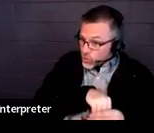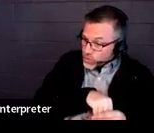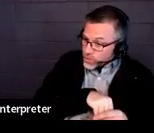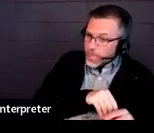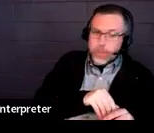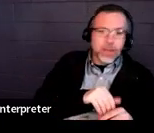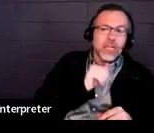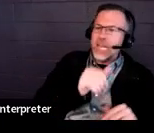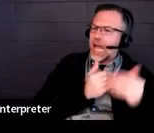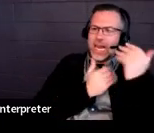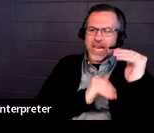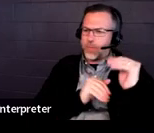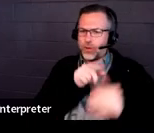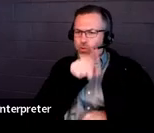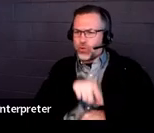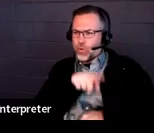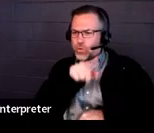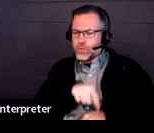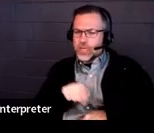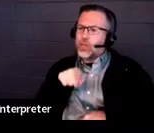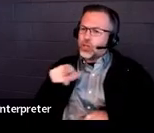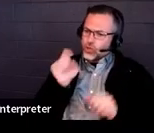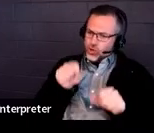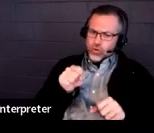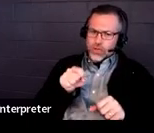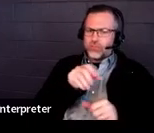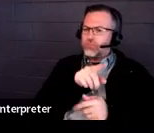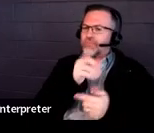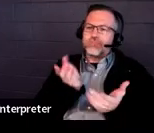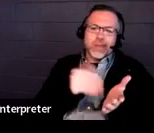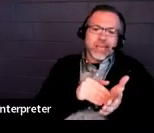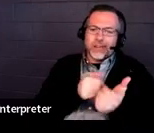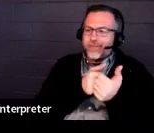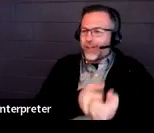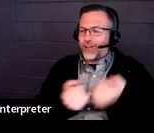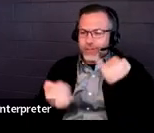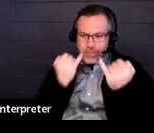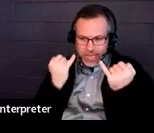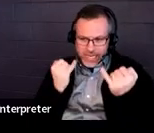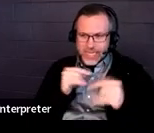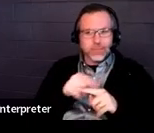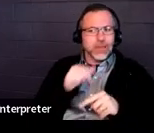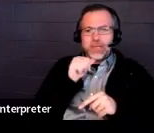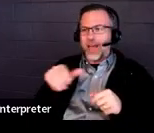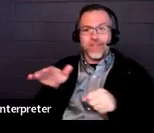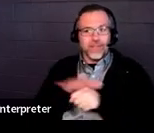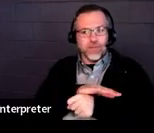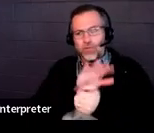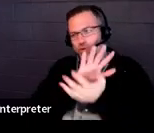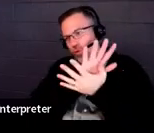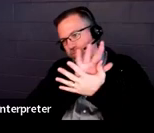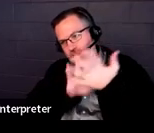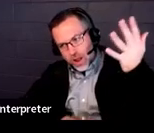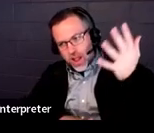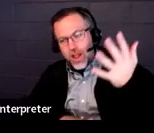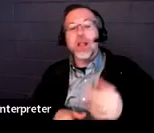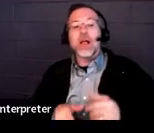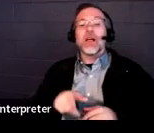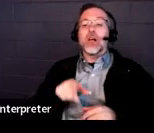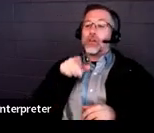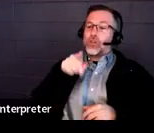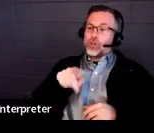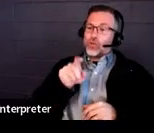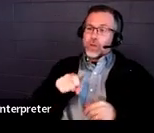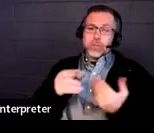things. So there are some things here listed. You could think about the curriculum accommodations, such as providing audio